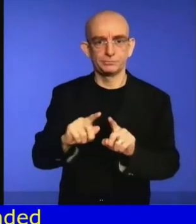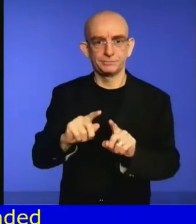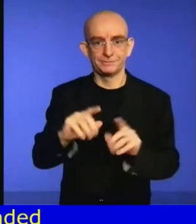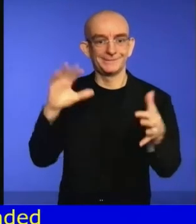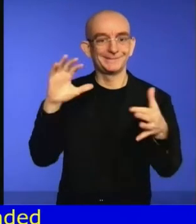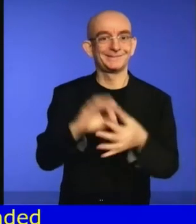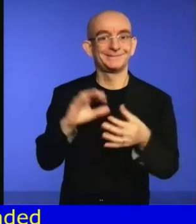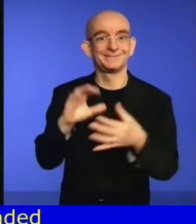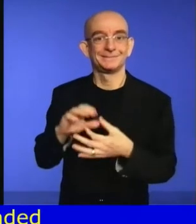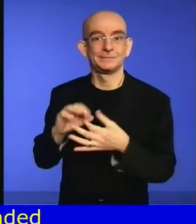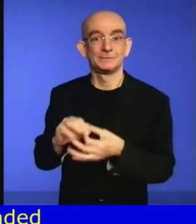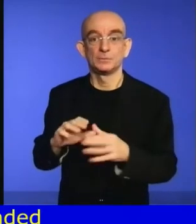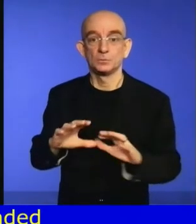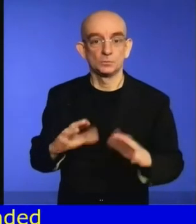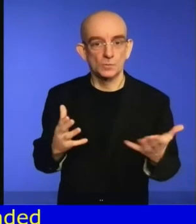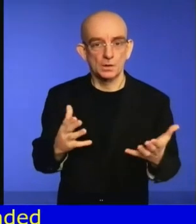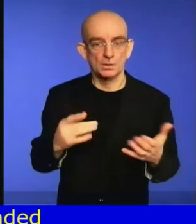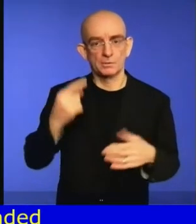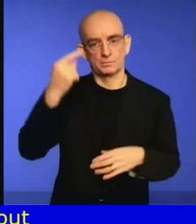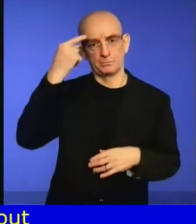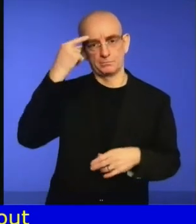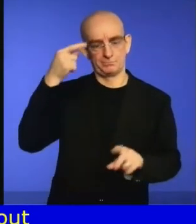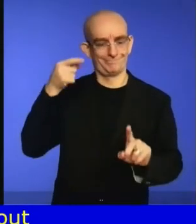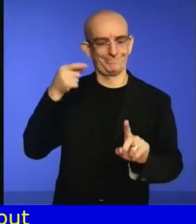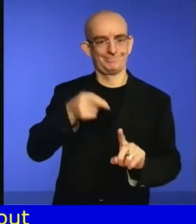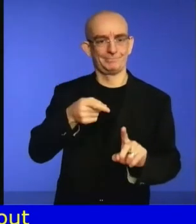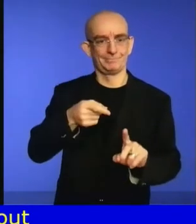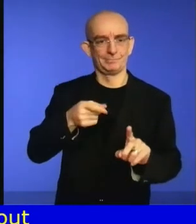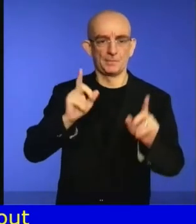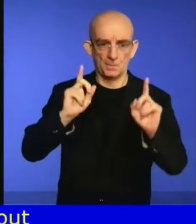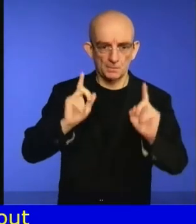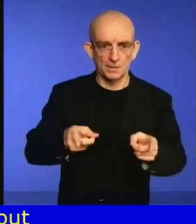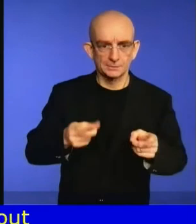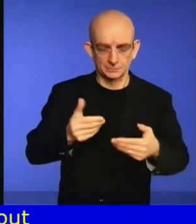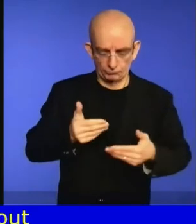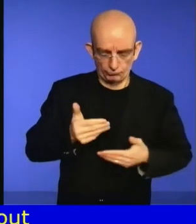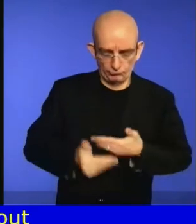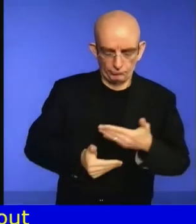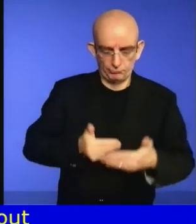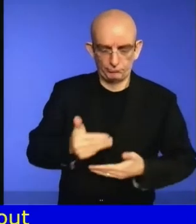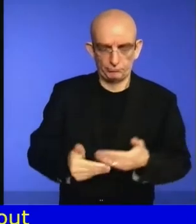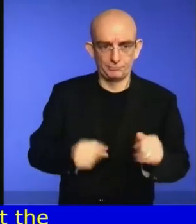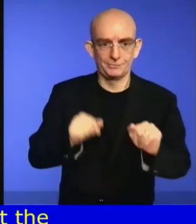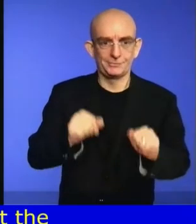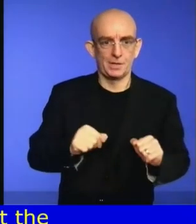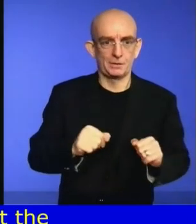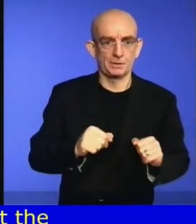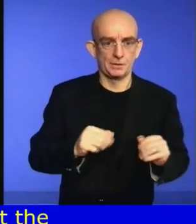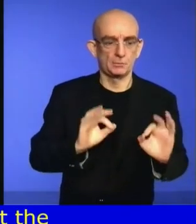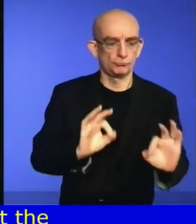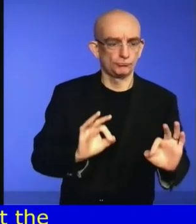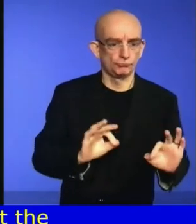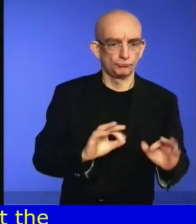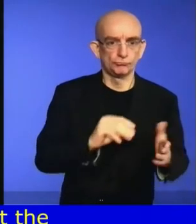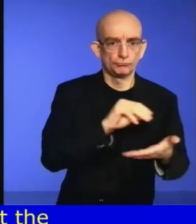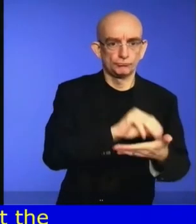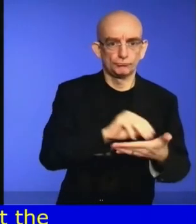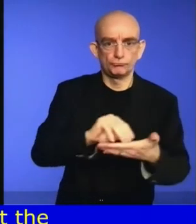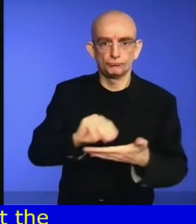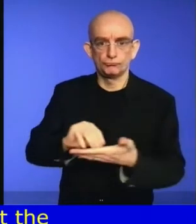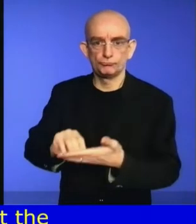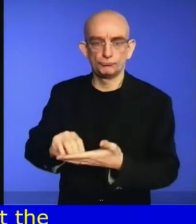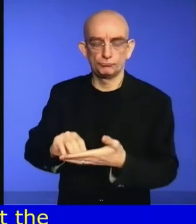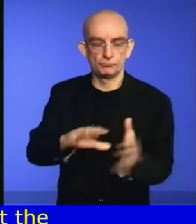real-life challenges into policies. I will leave you with this idea.